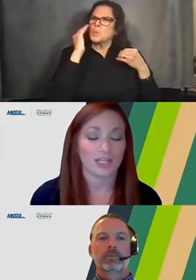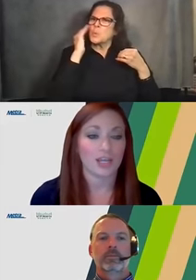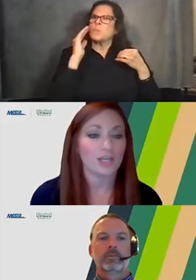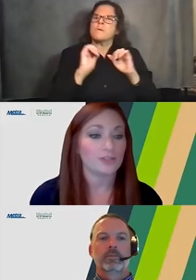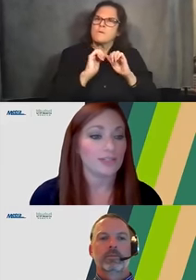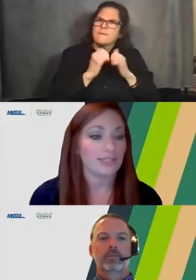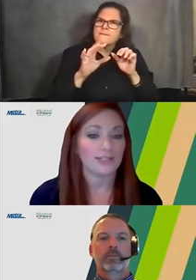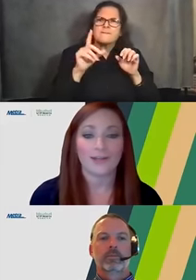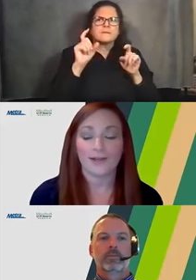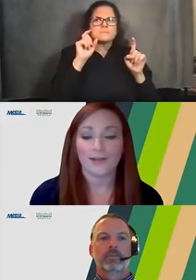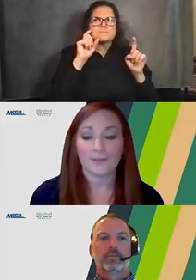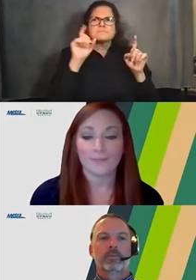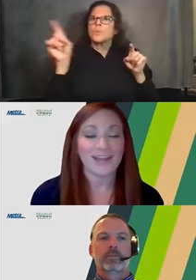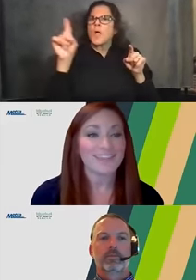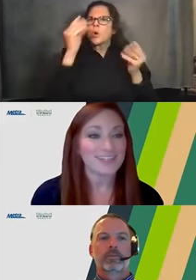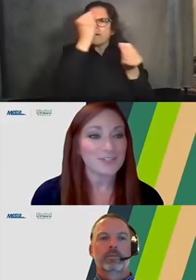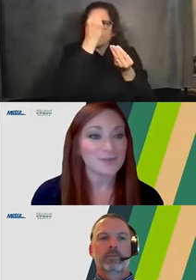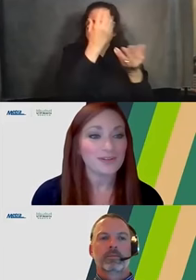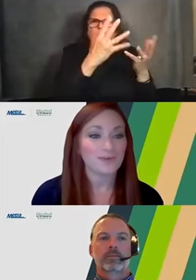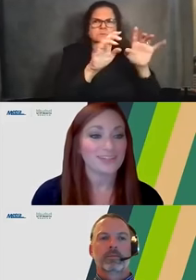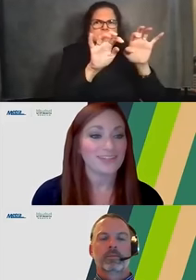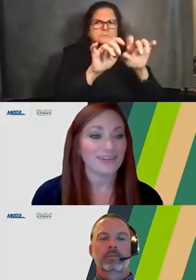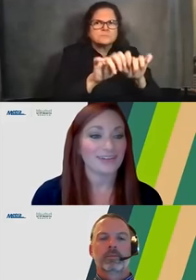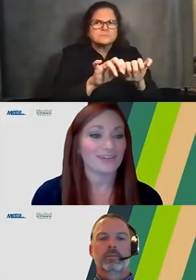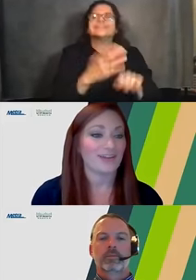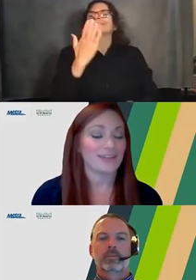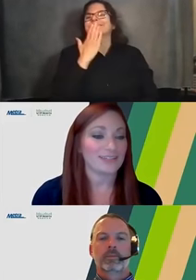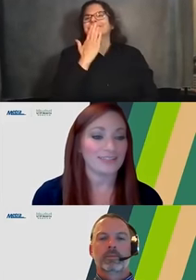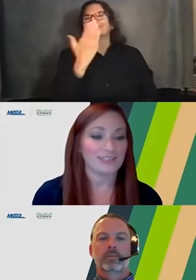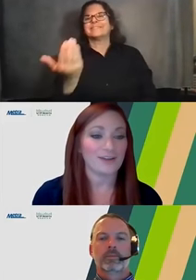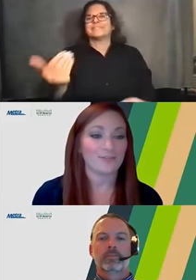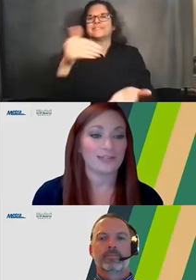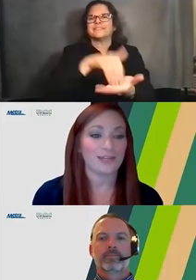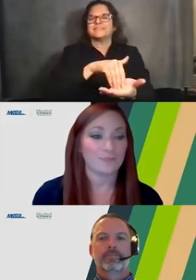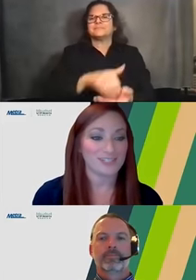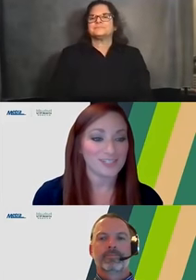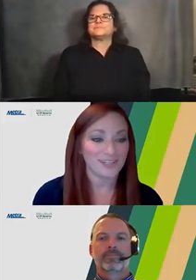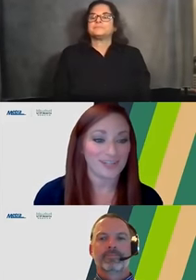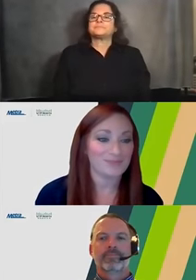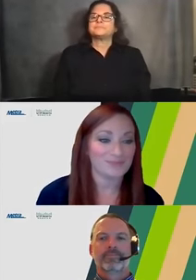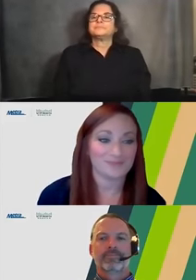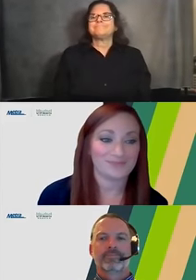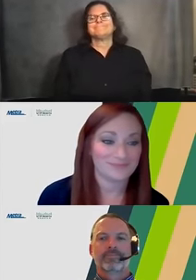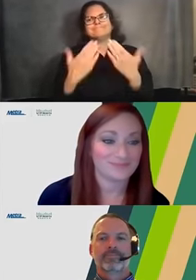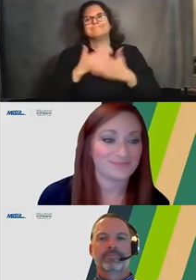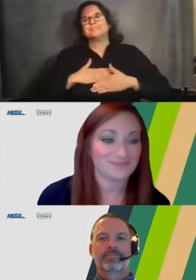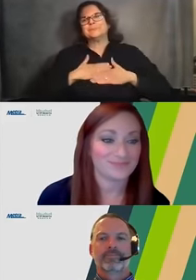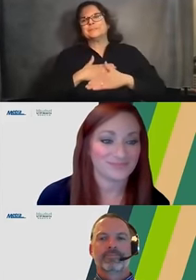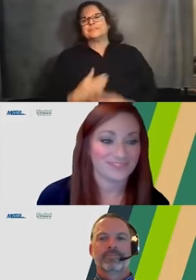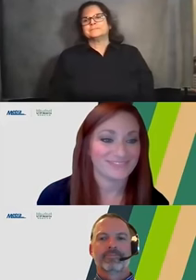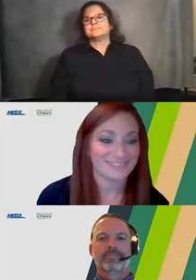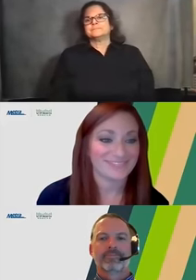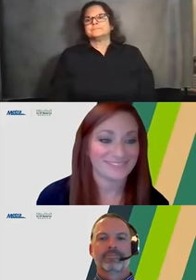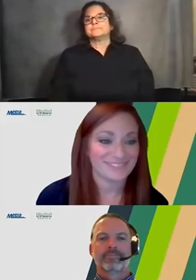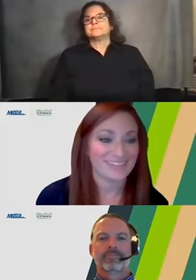information you need. Um, yeah, thank you. Once again, I can't say it enough. We appreciate it. Please share the